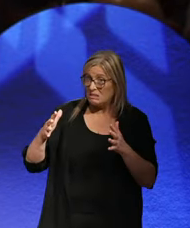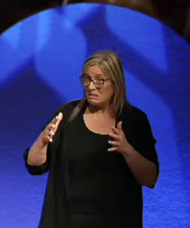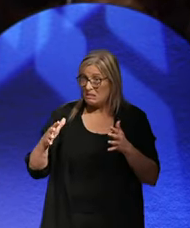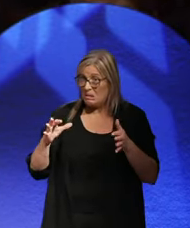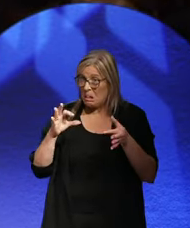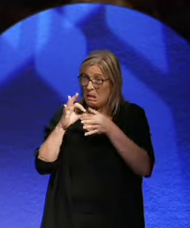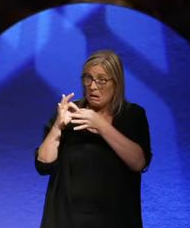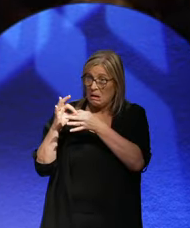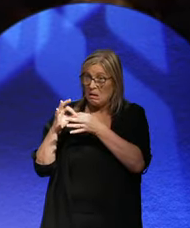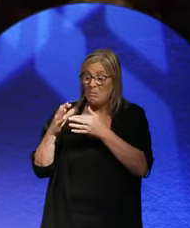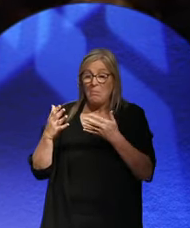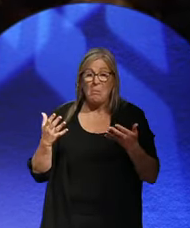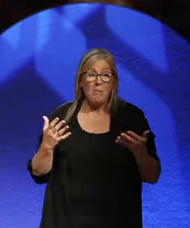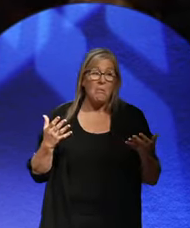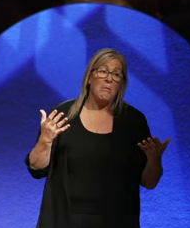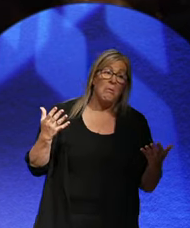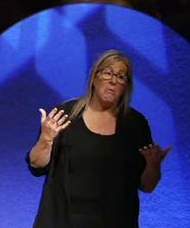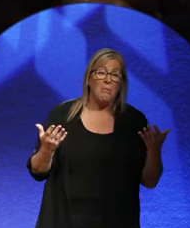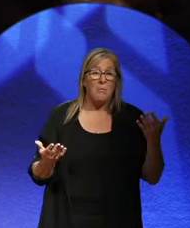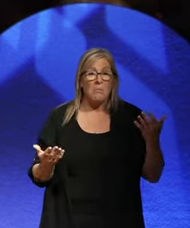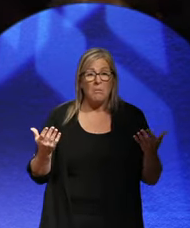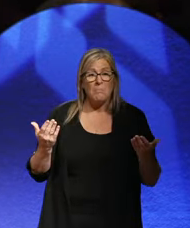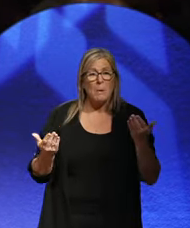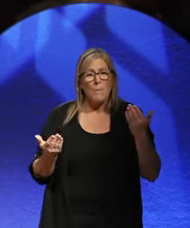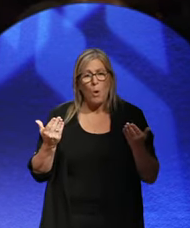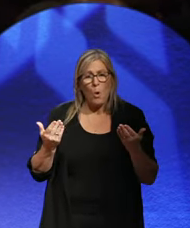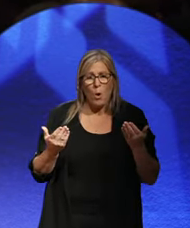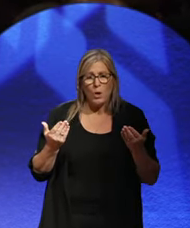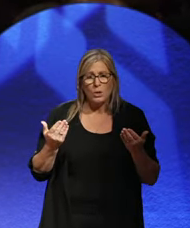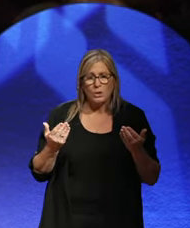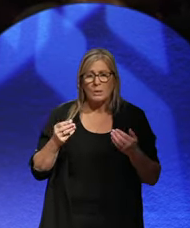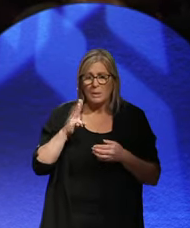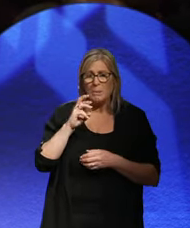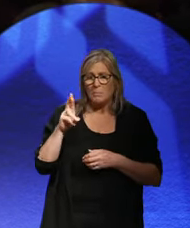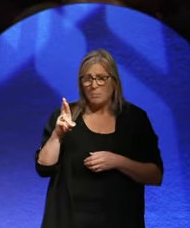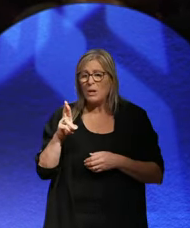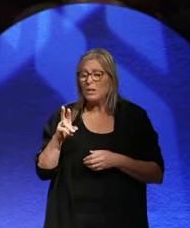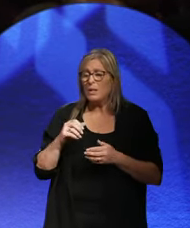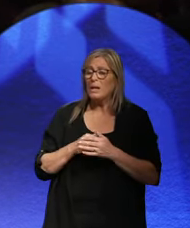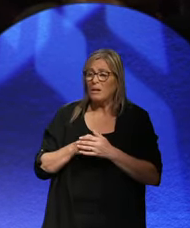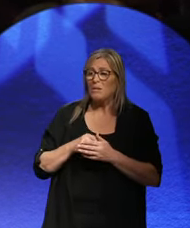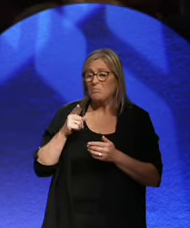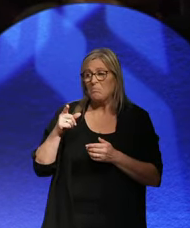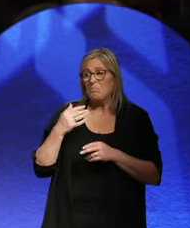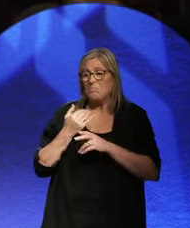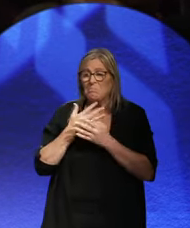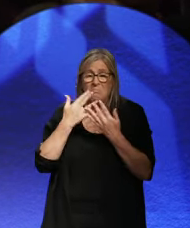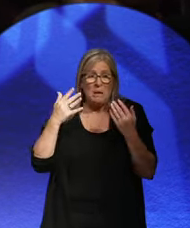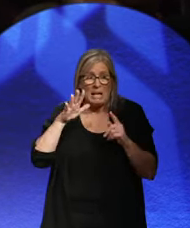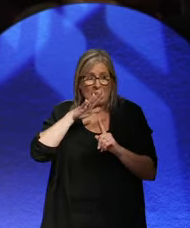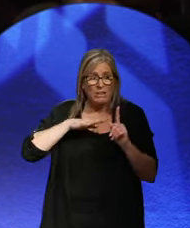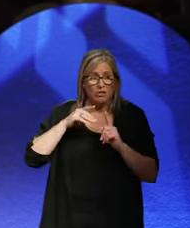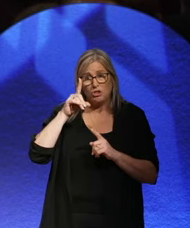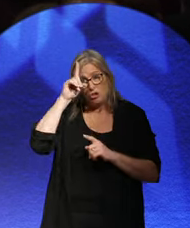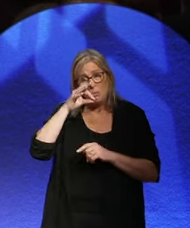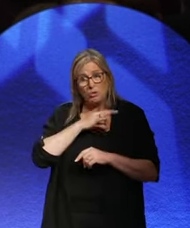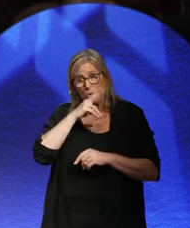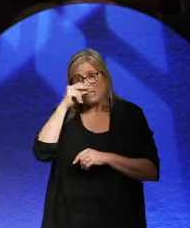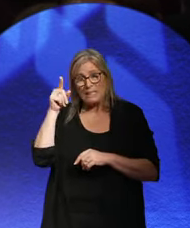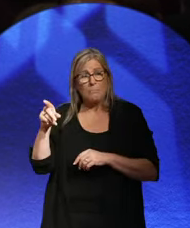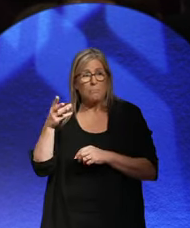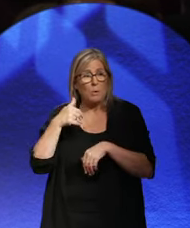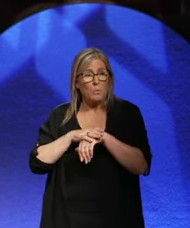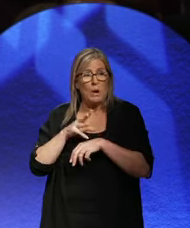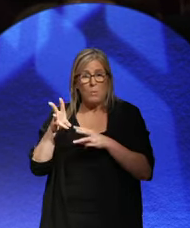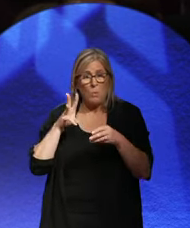proportional representation has worked, you know, in many countries it has worked. Germany is a good example of that. They